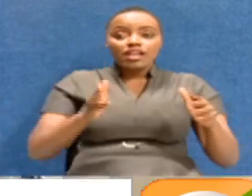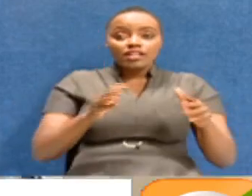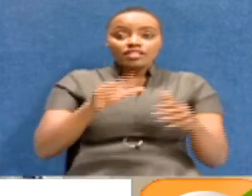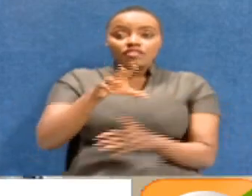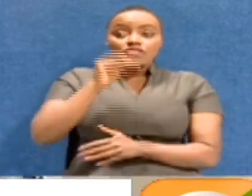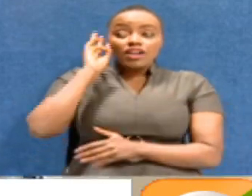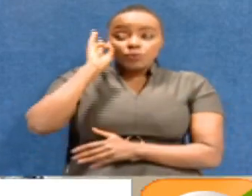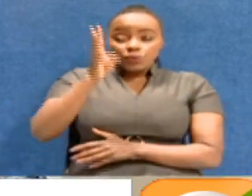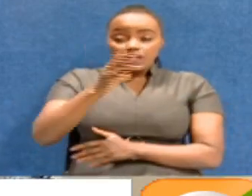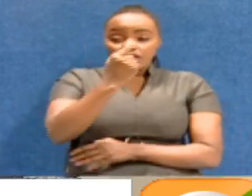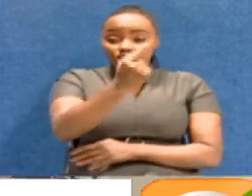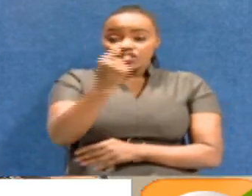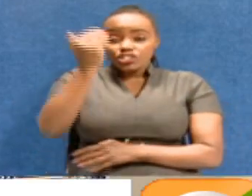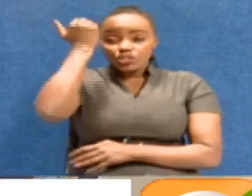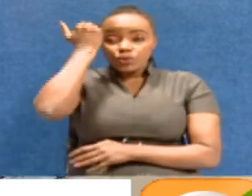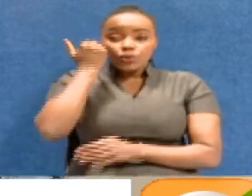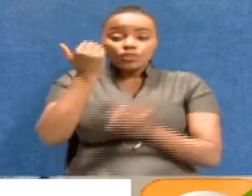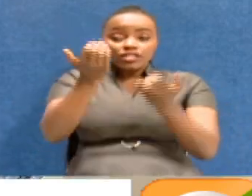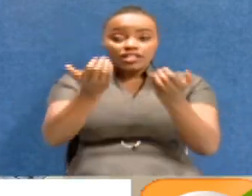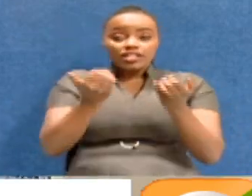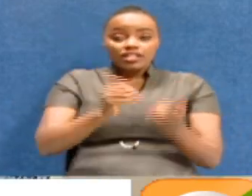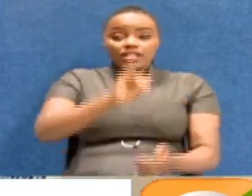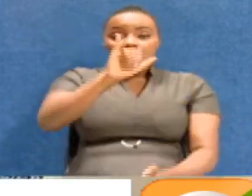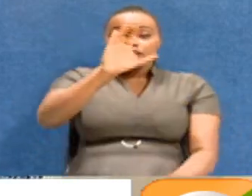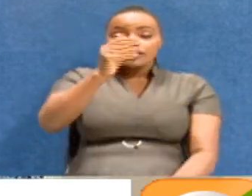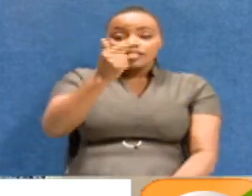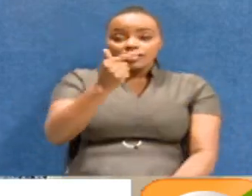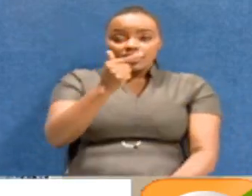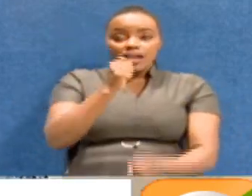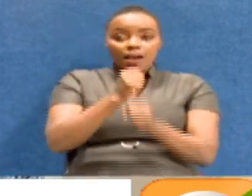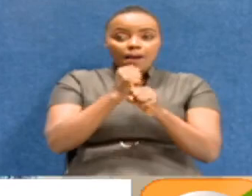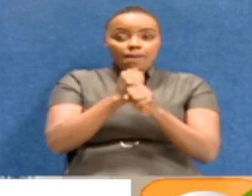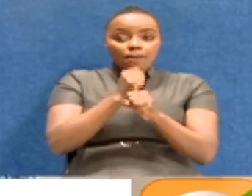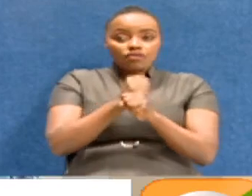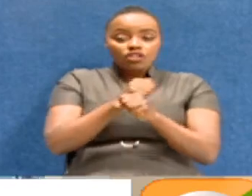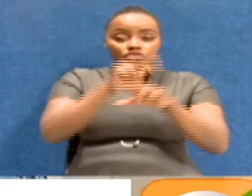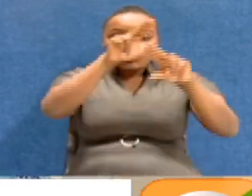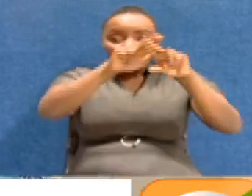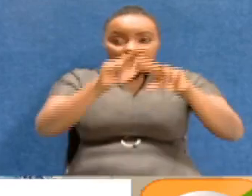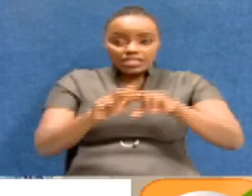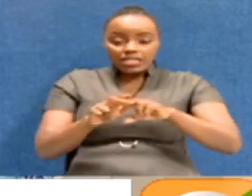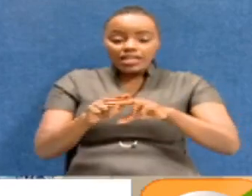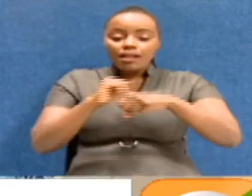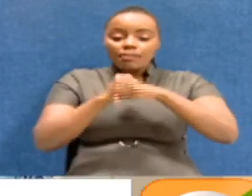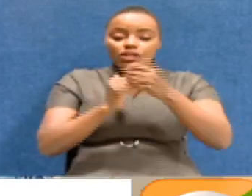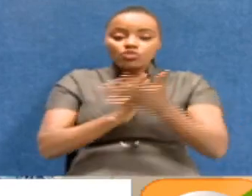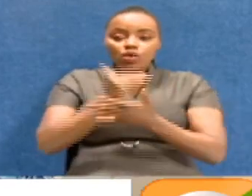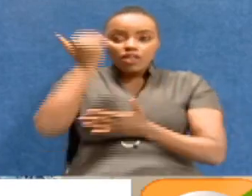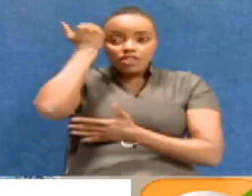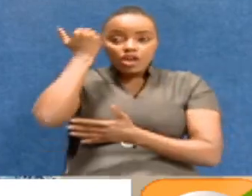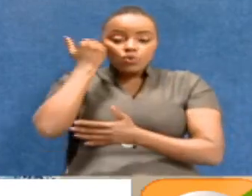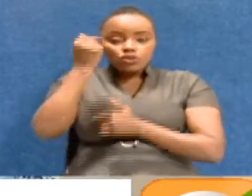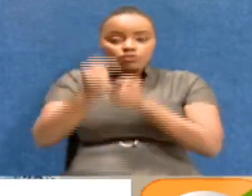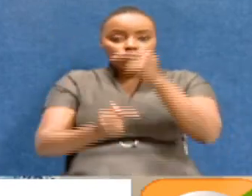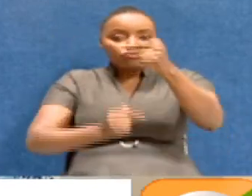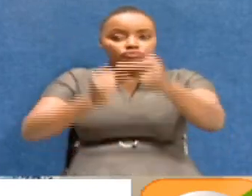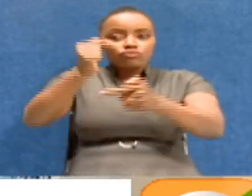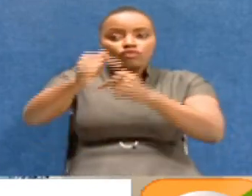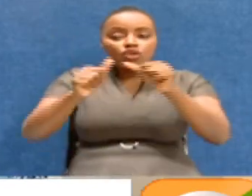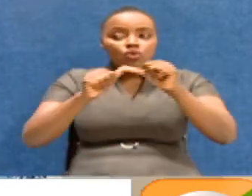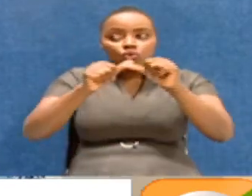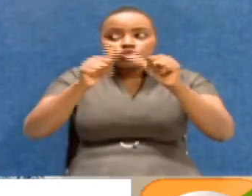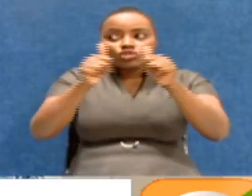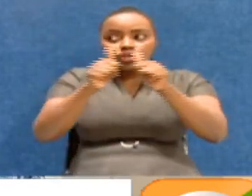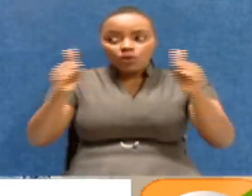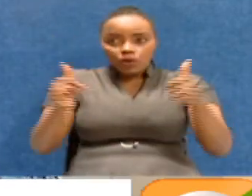you'll find each and every court now needs an IT personnel. Yeah. To sit through and ensure that the court proceedings going on